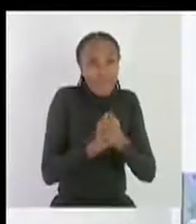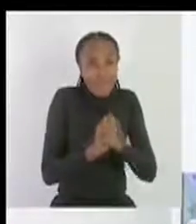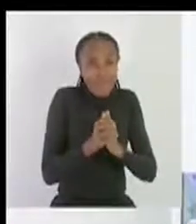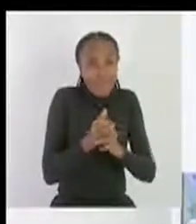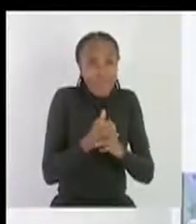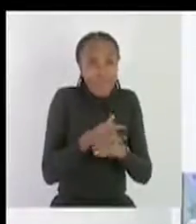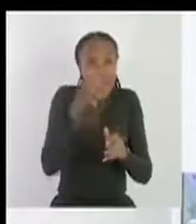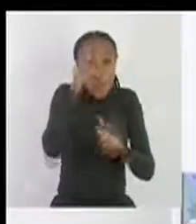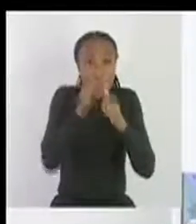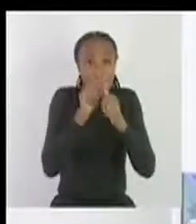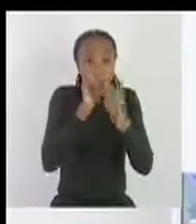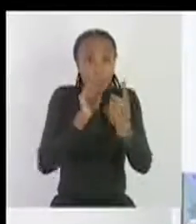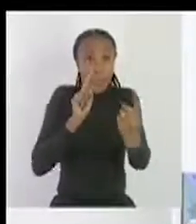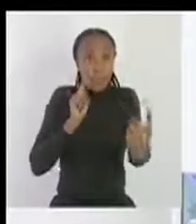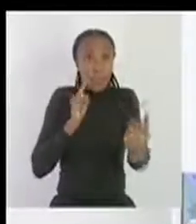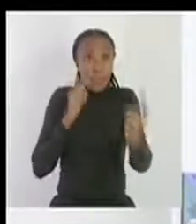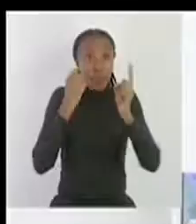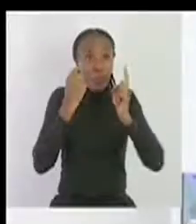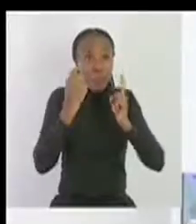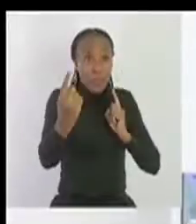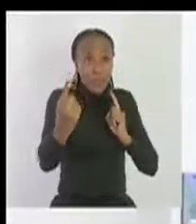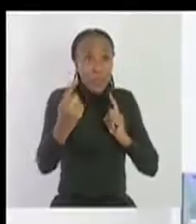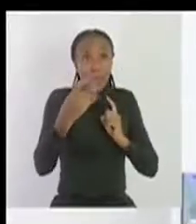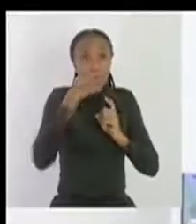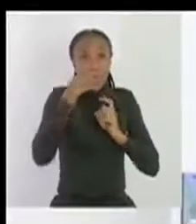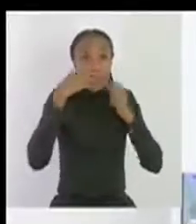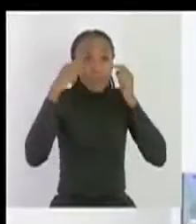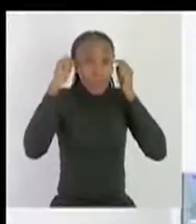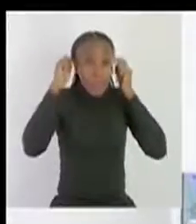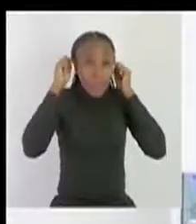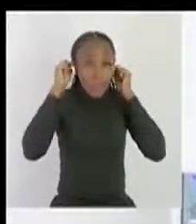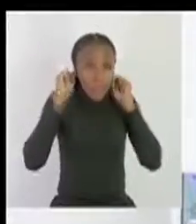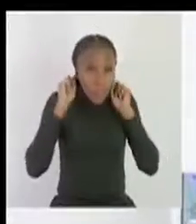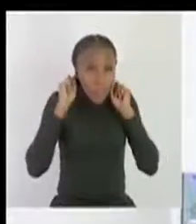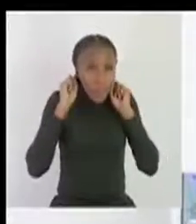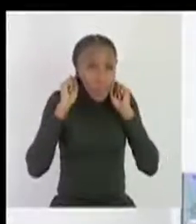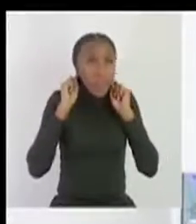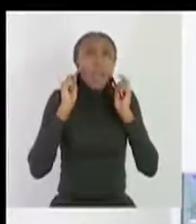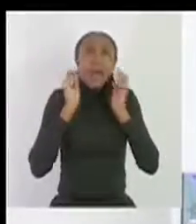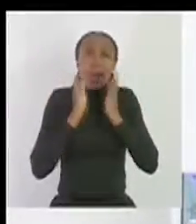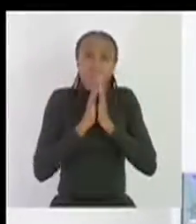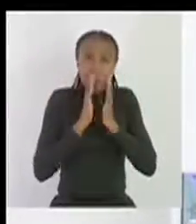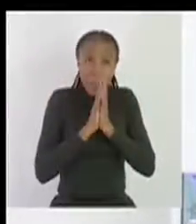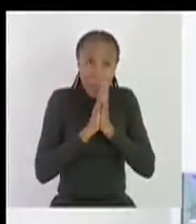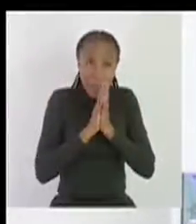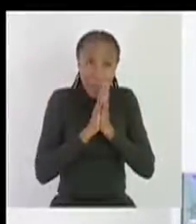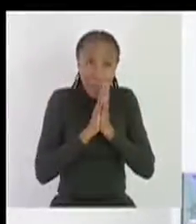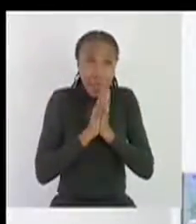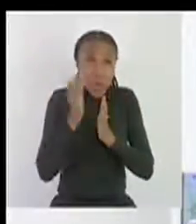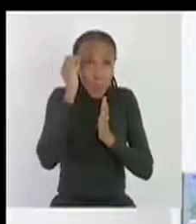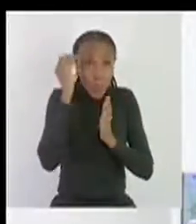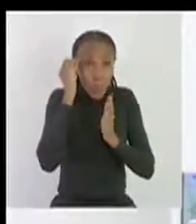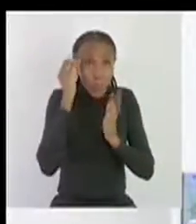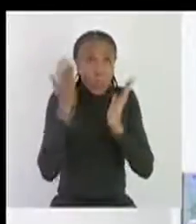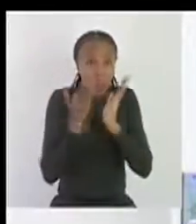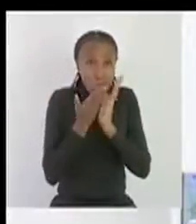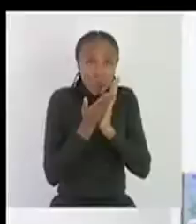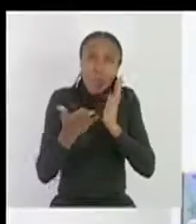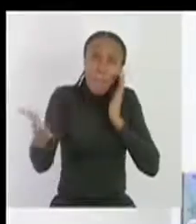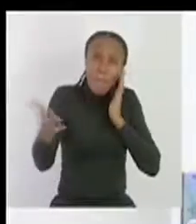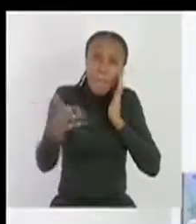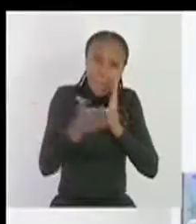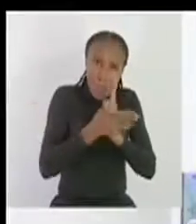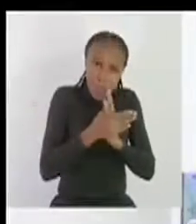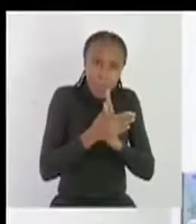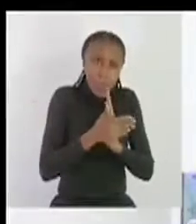we maintain the social distance we put on our mask and then as i have already said it earlier i said that even though our schools are